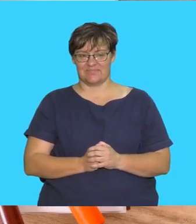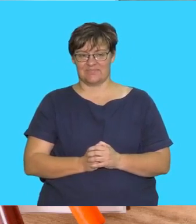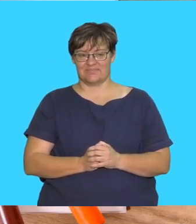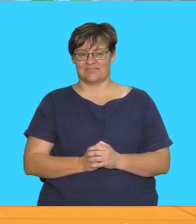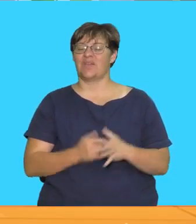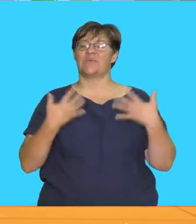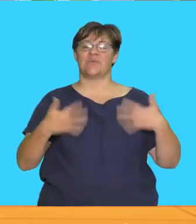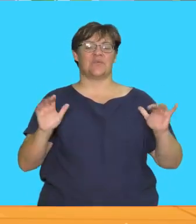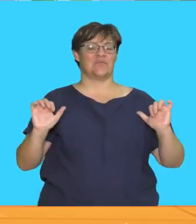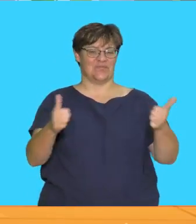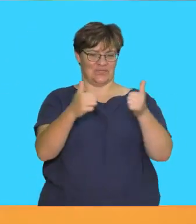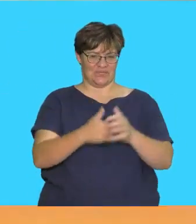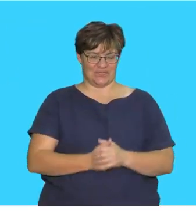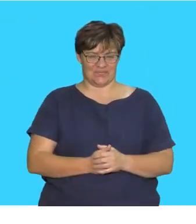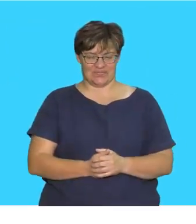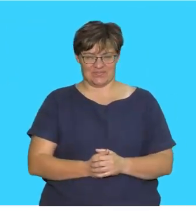fabulous